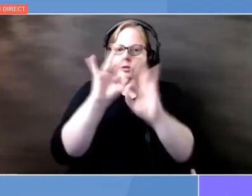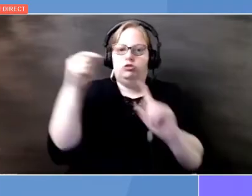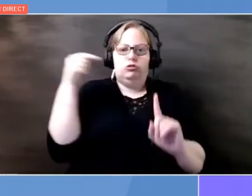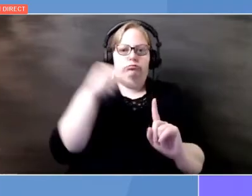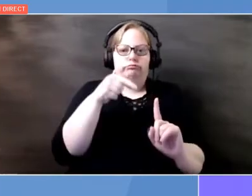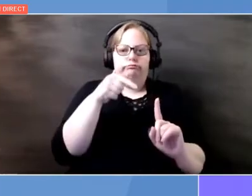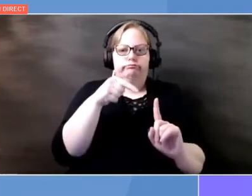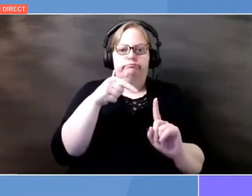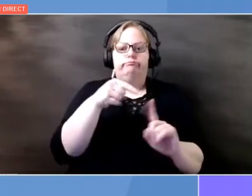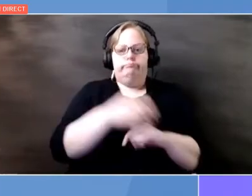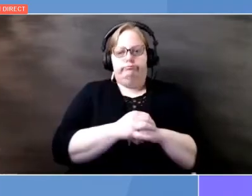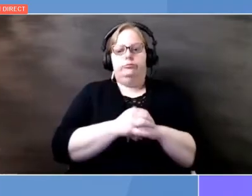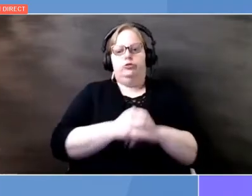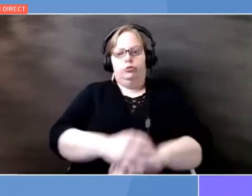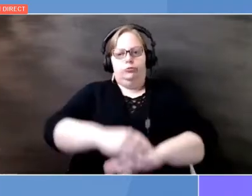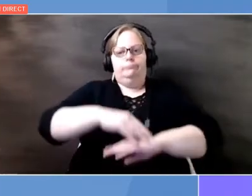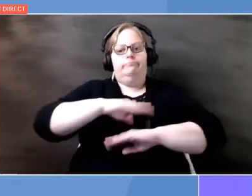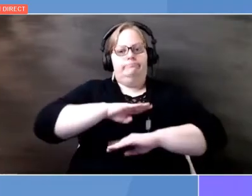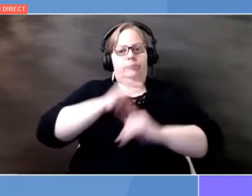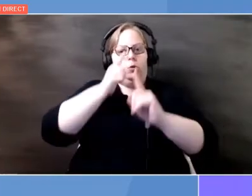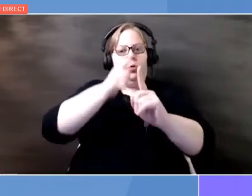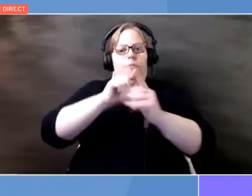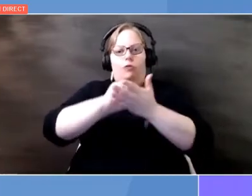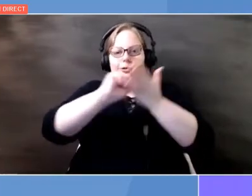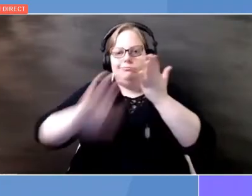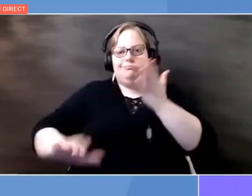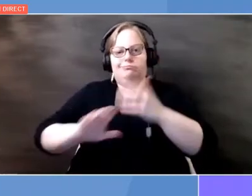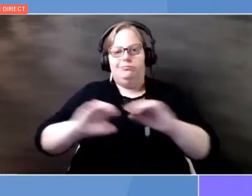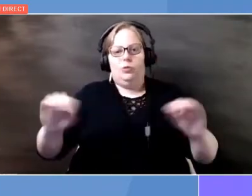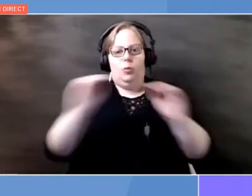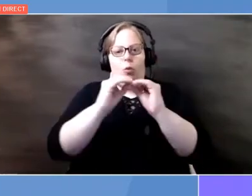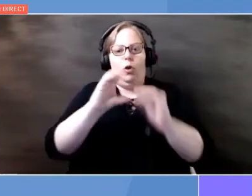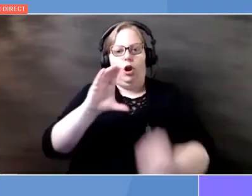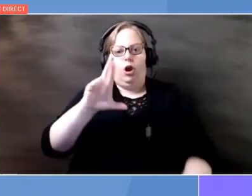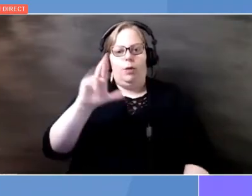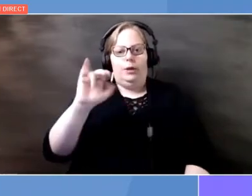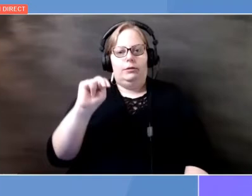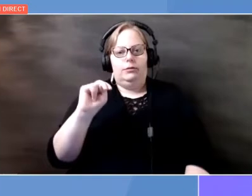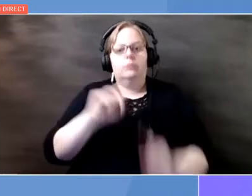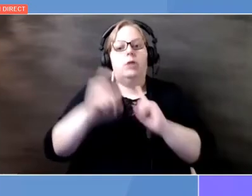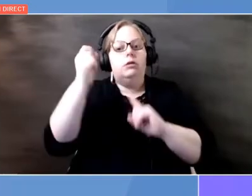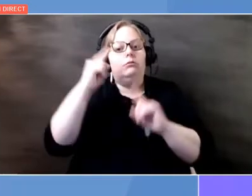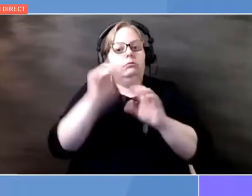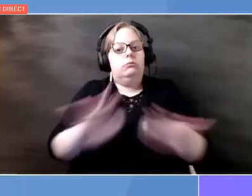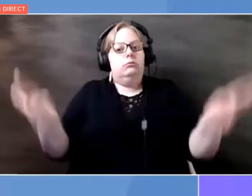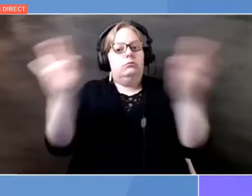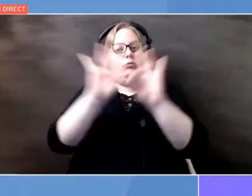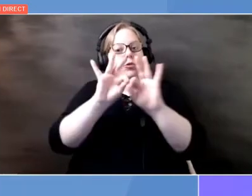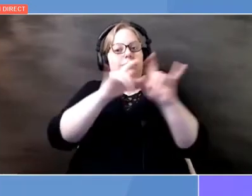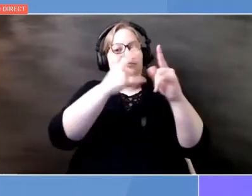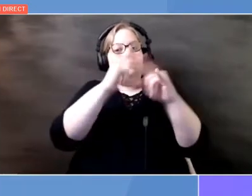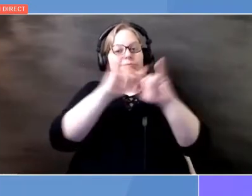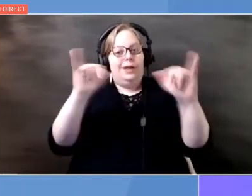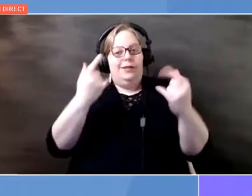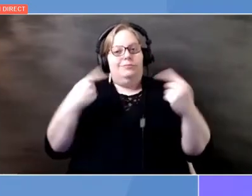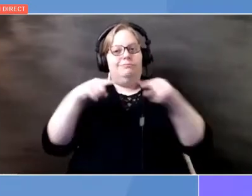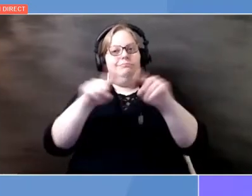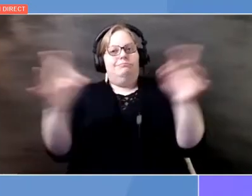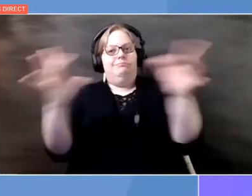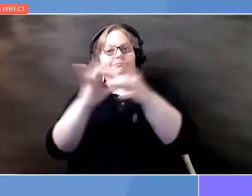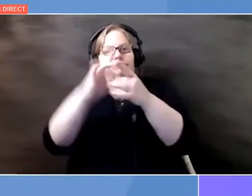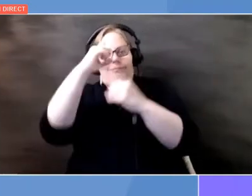decarbonization goals, but also, more importantly, looking with optimism this process.